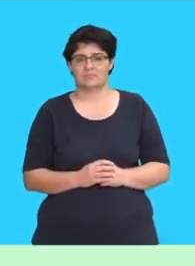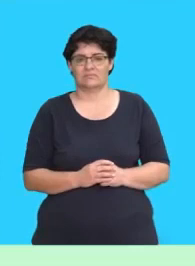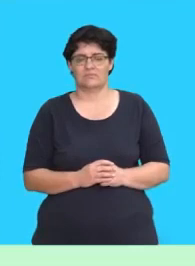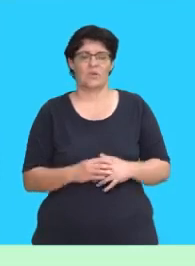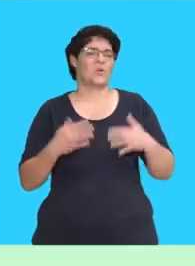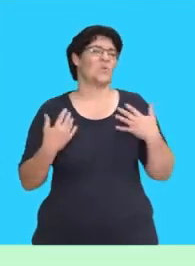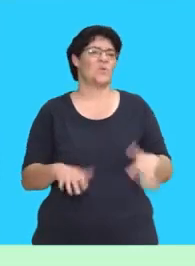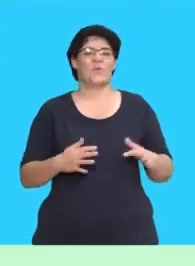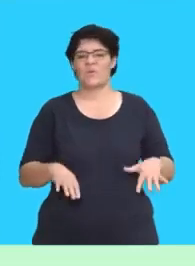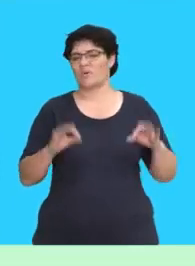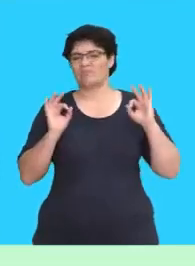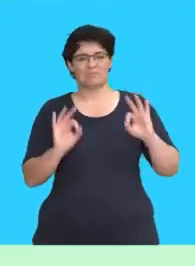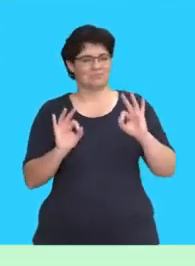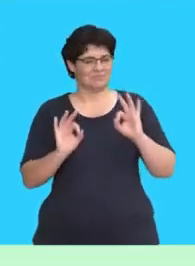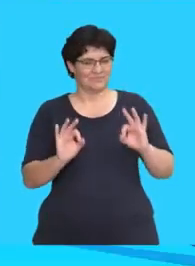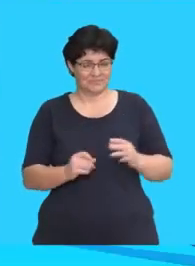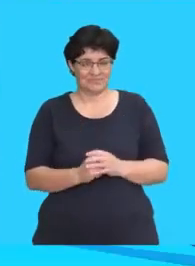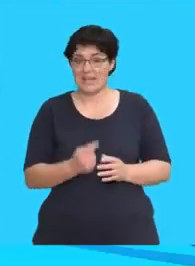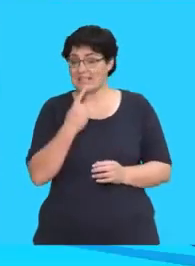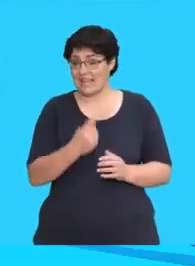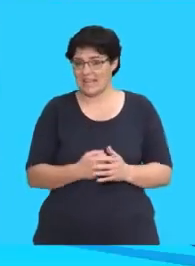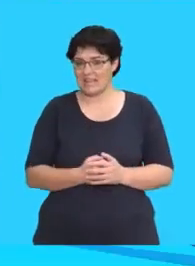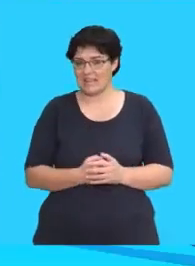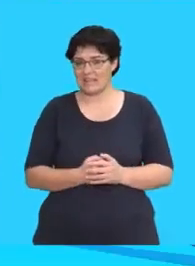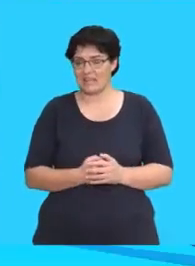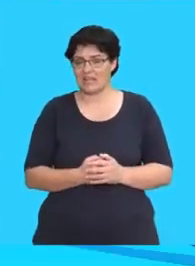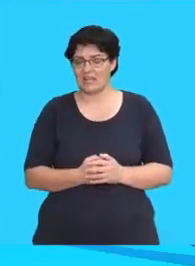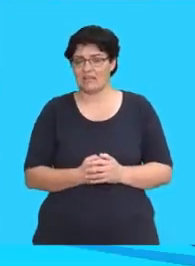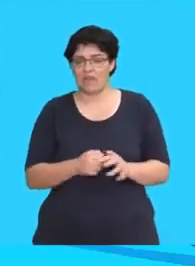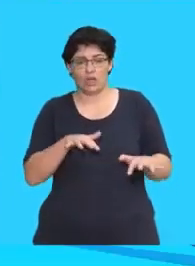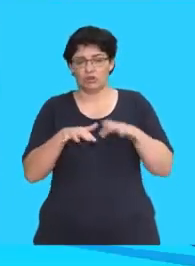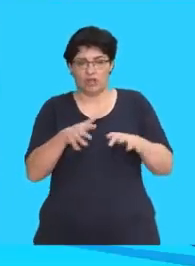Fantastic! Say, jellyfish.